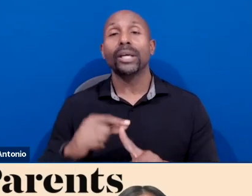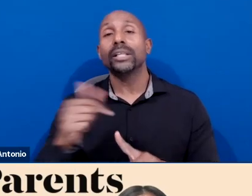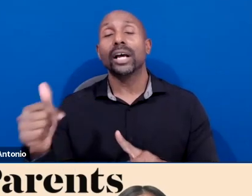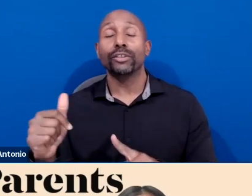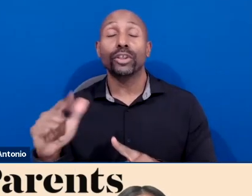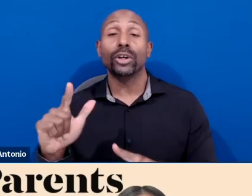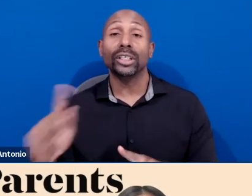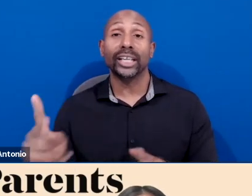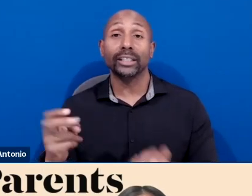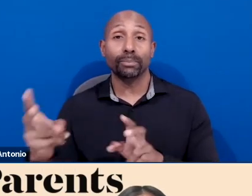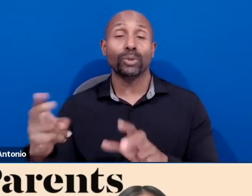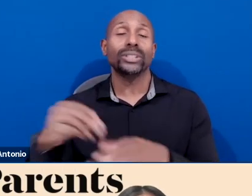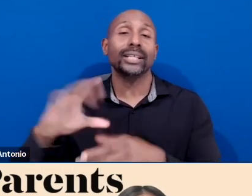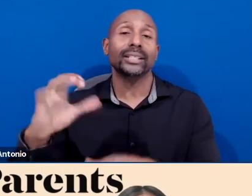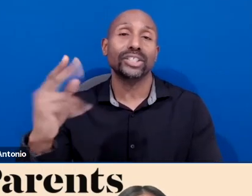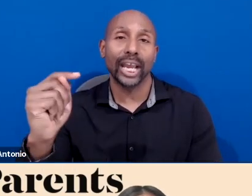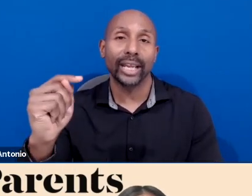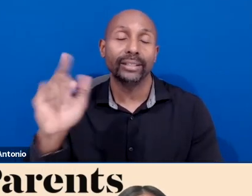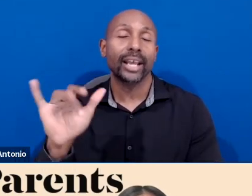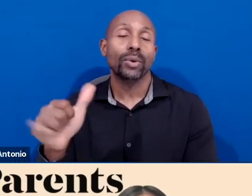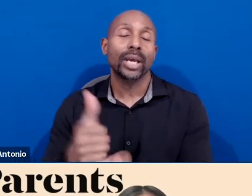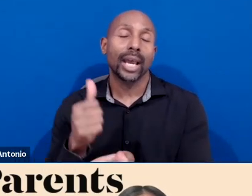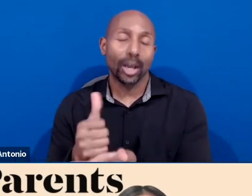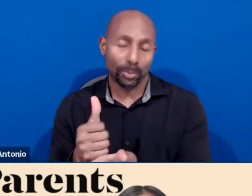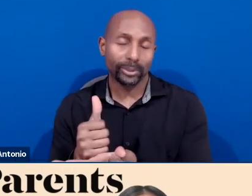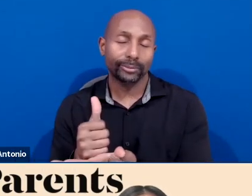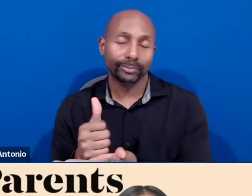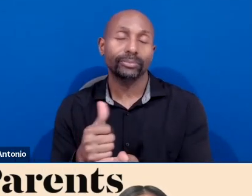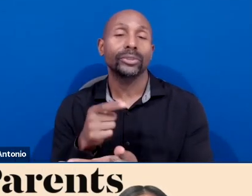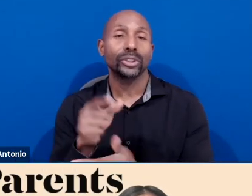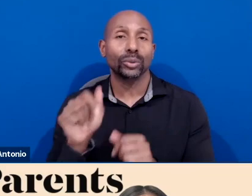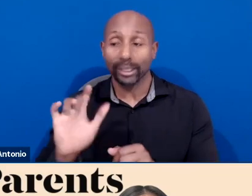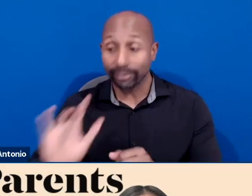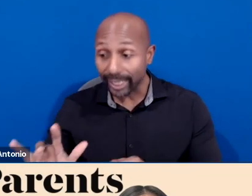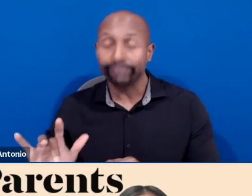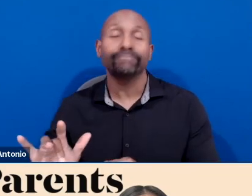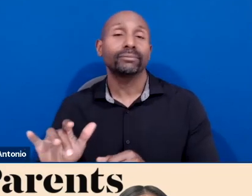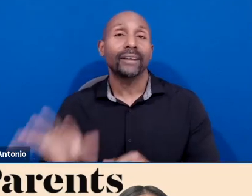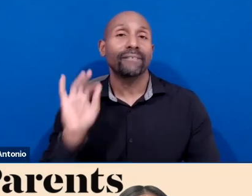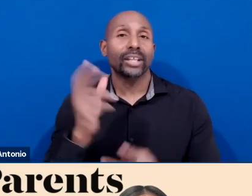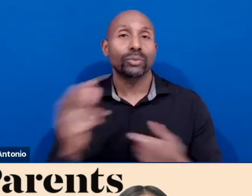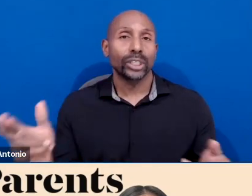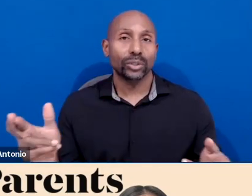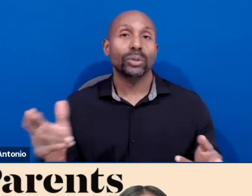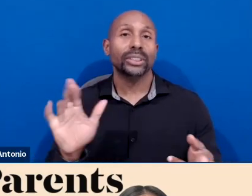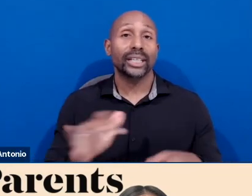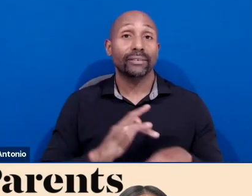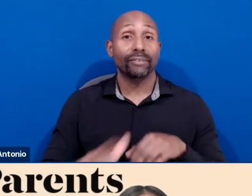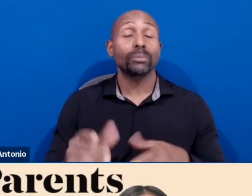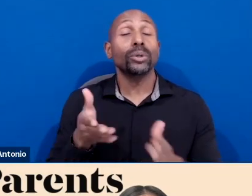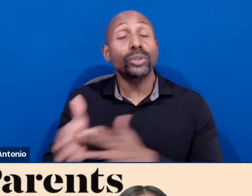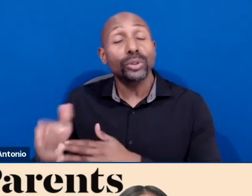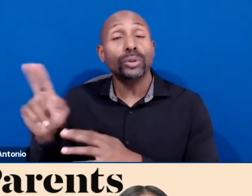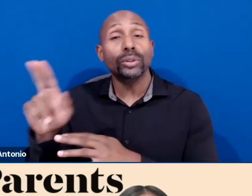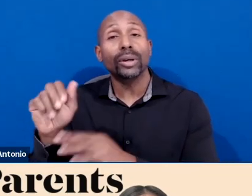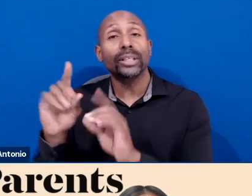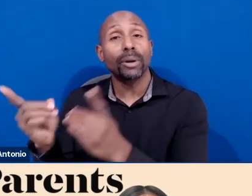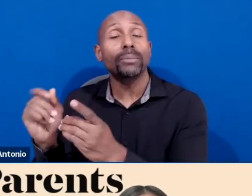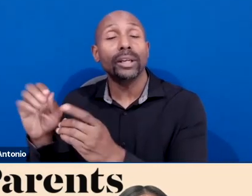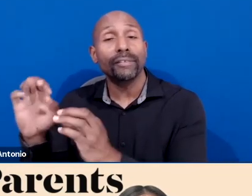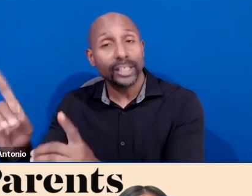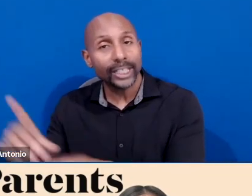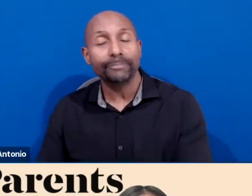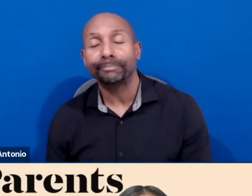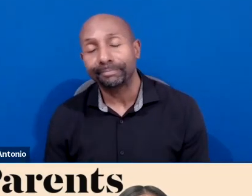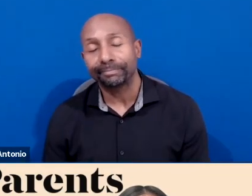chat that will help you get to the resources that are available through the department. Today, I